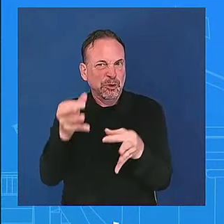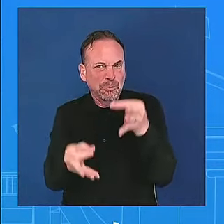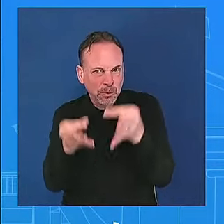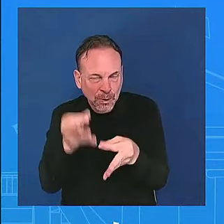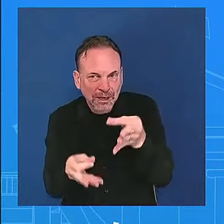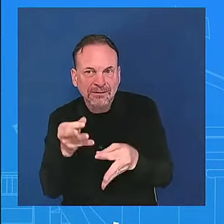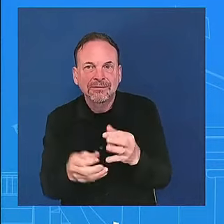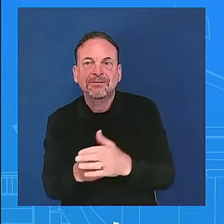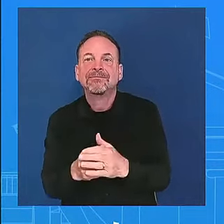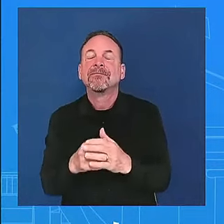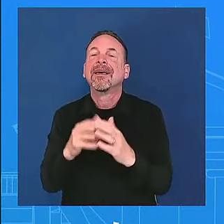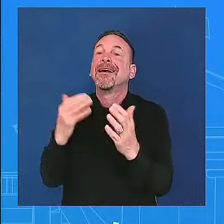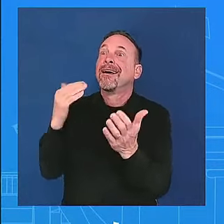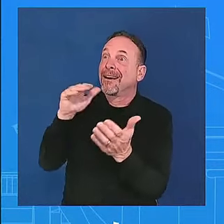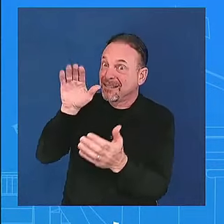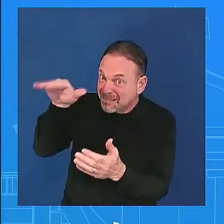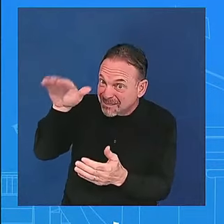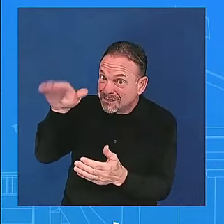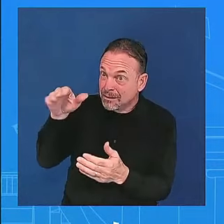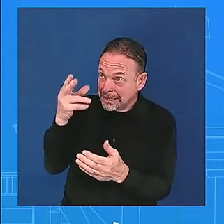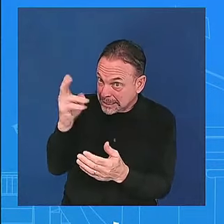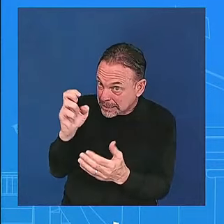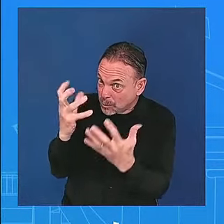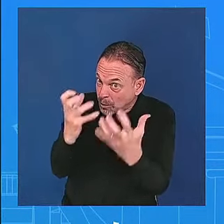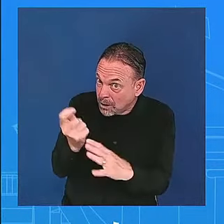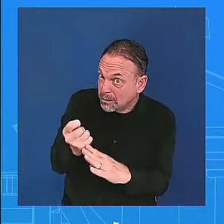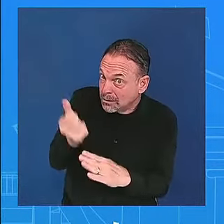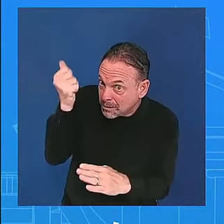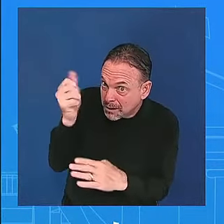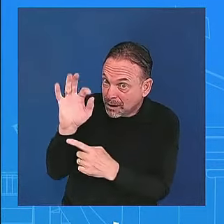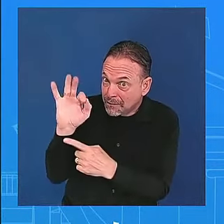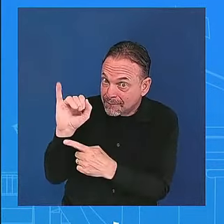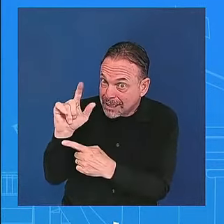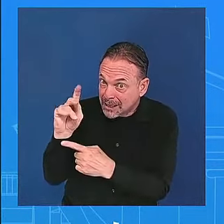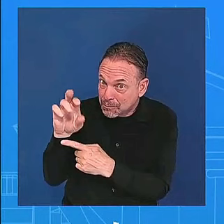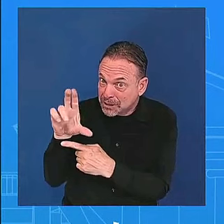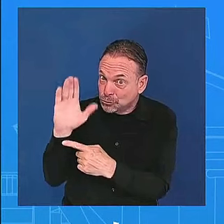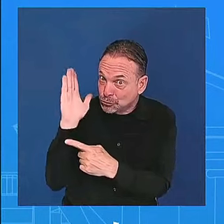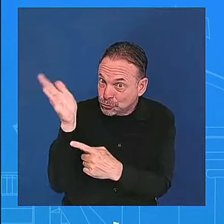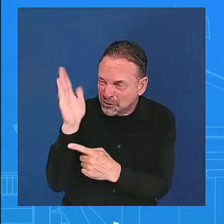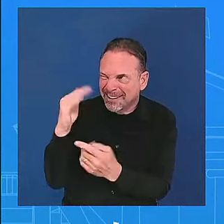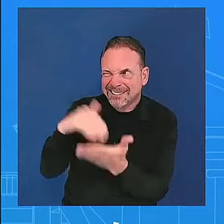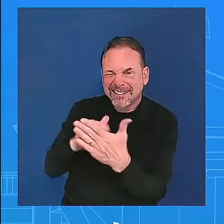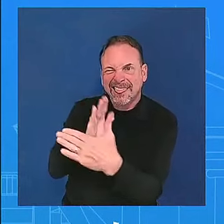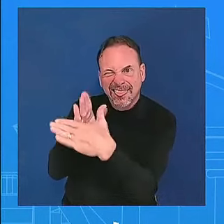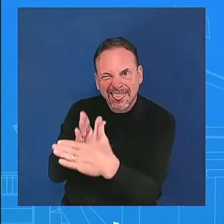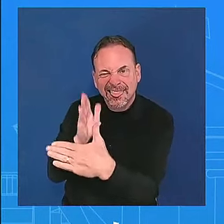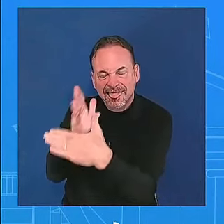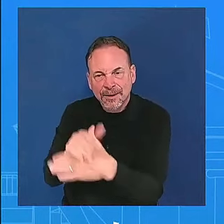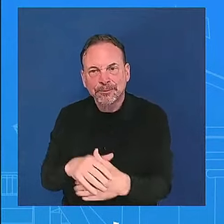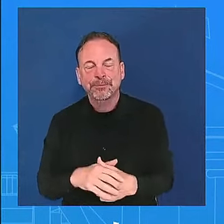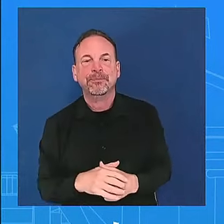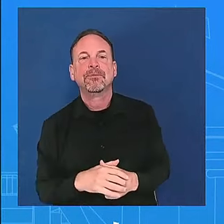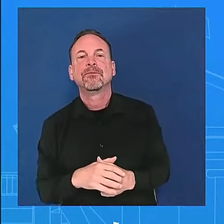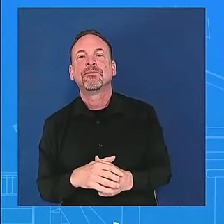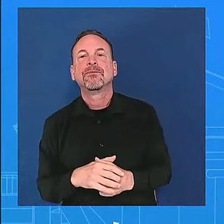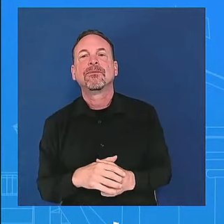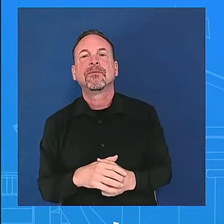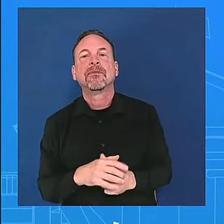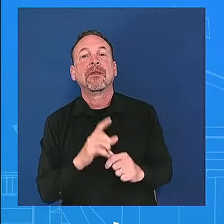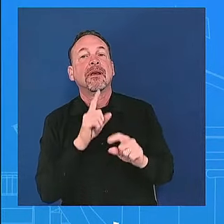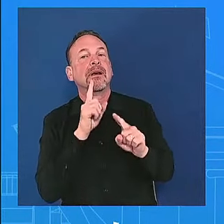forth three three ways to move forward on this on really dealing with scotus reform and i just laid out some